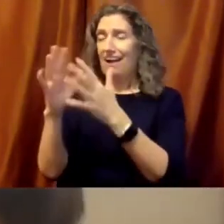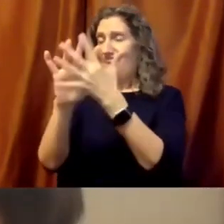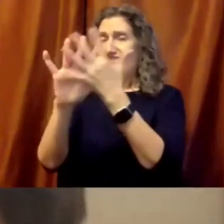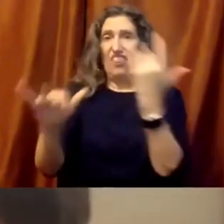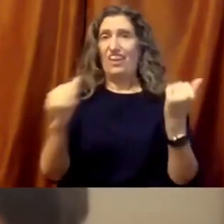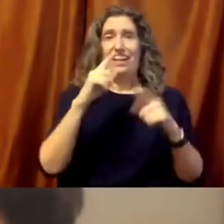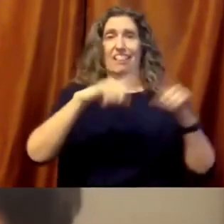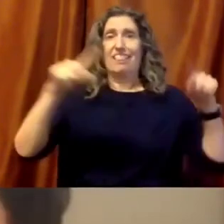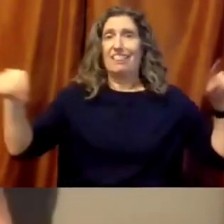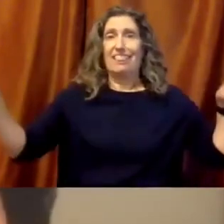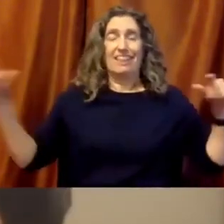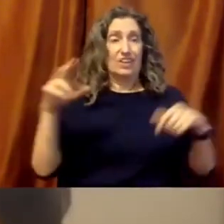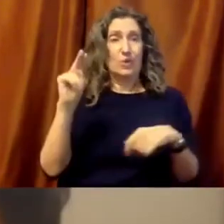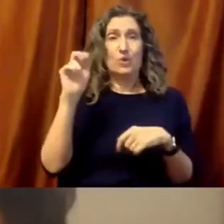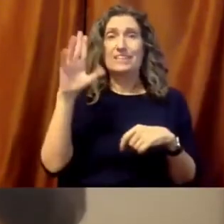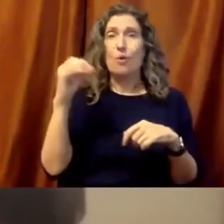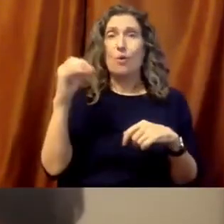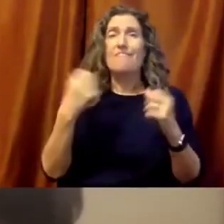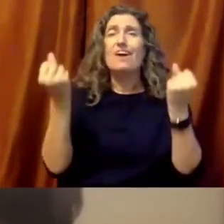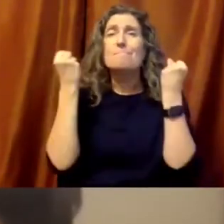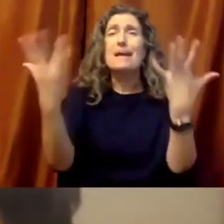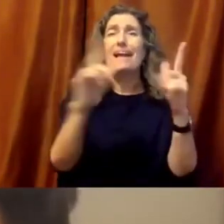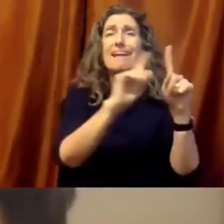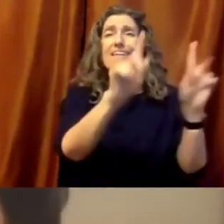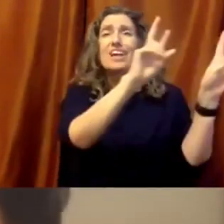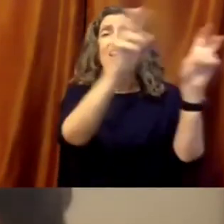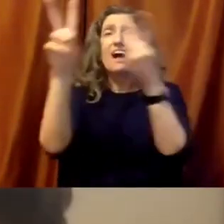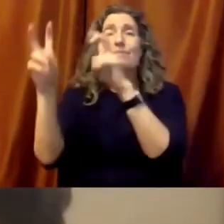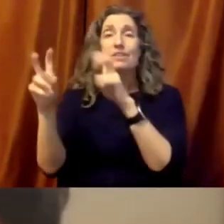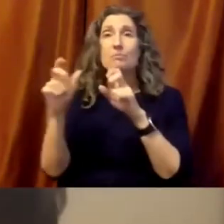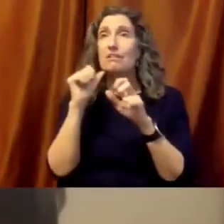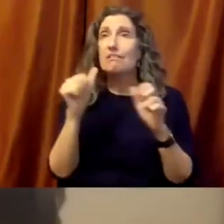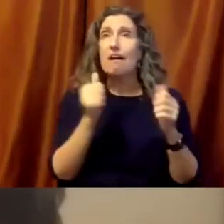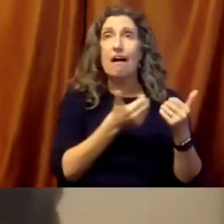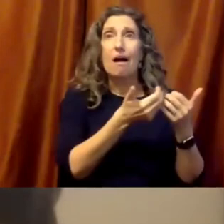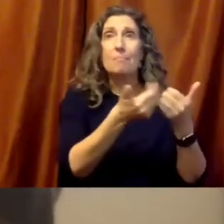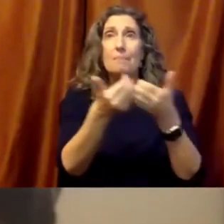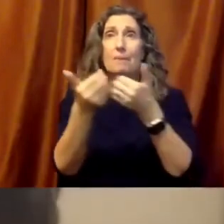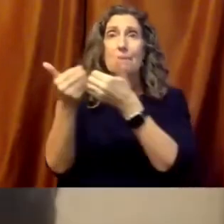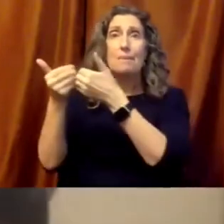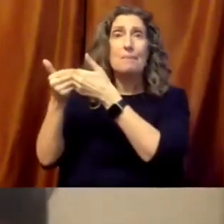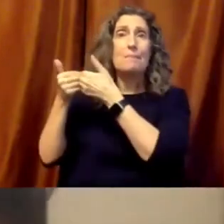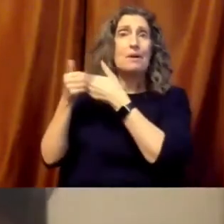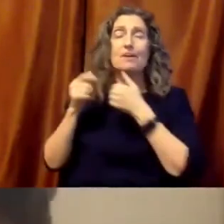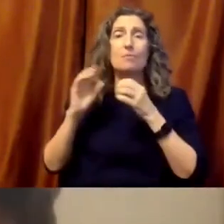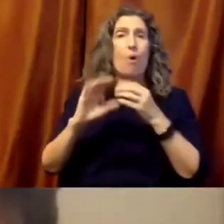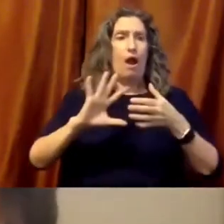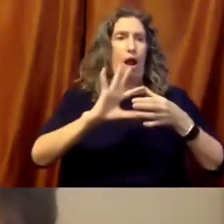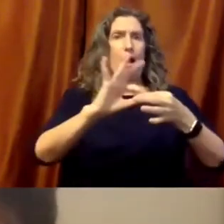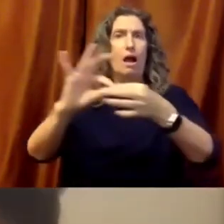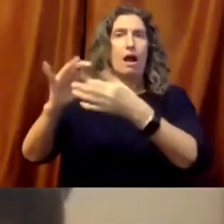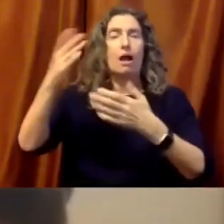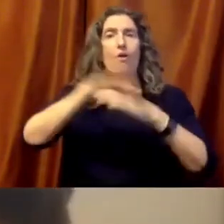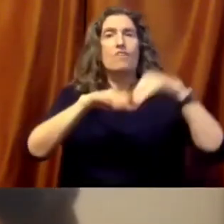scientific advancement. And I loved that UNESCO understood the importance of all of these connections. I